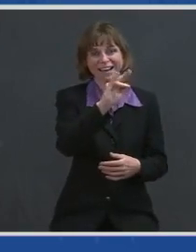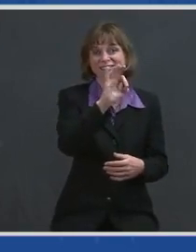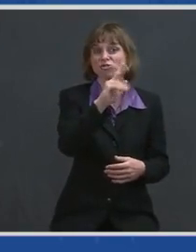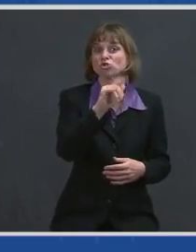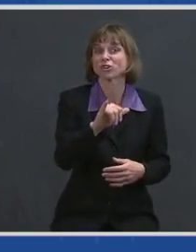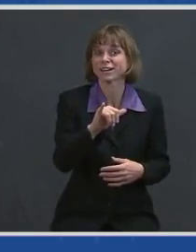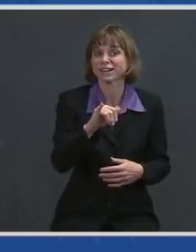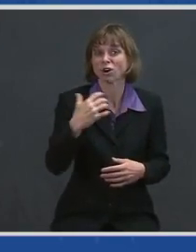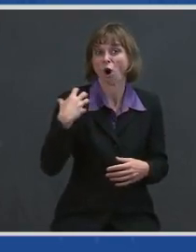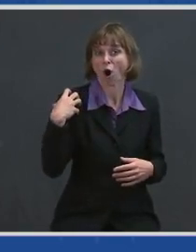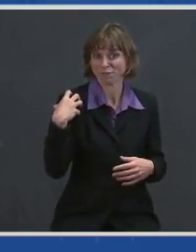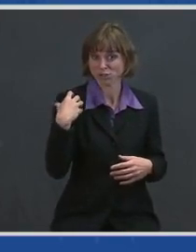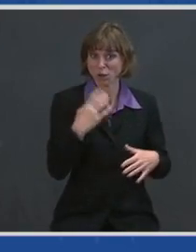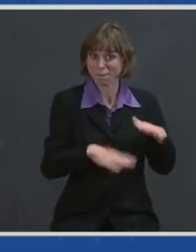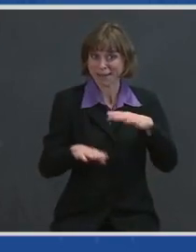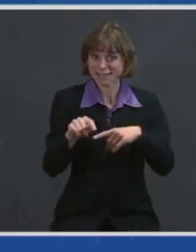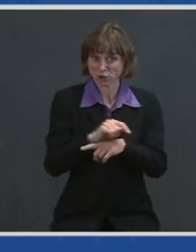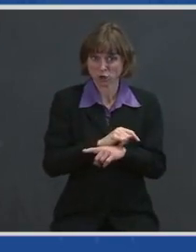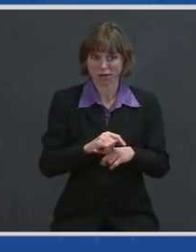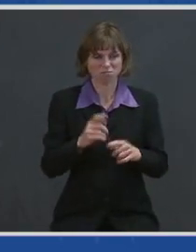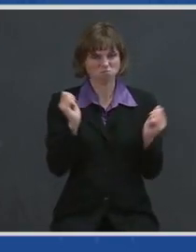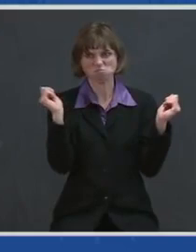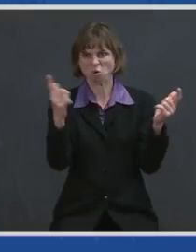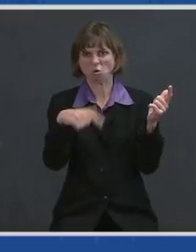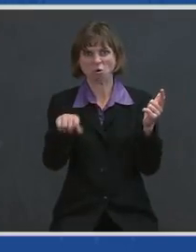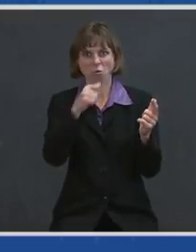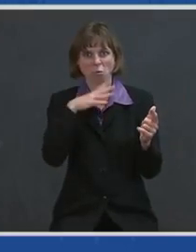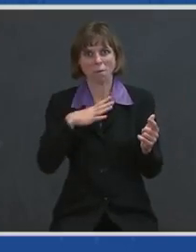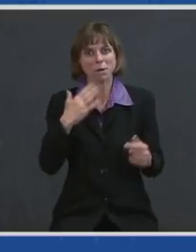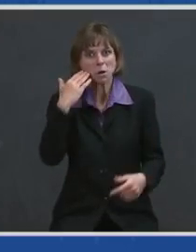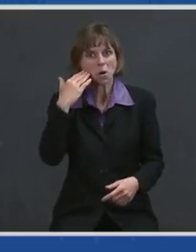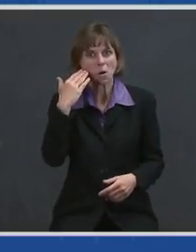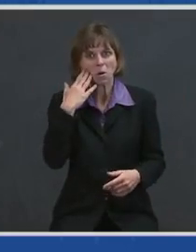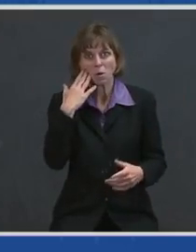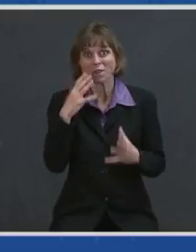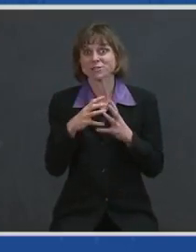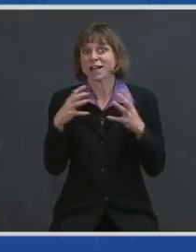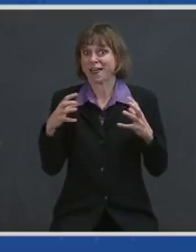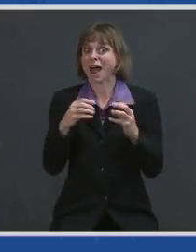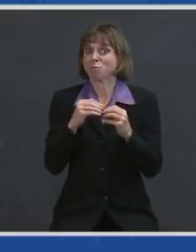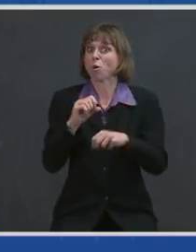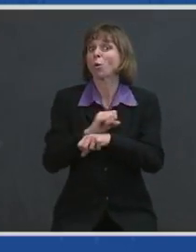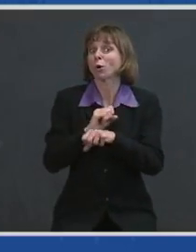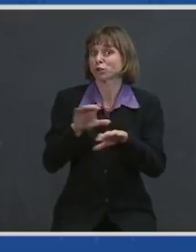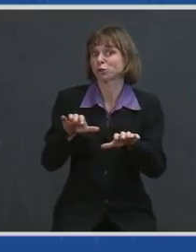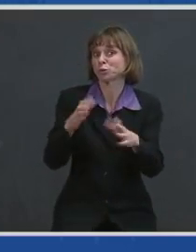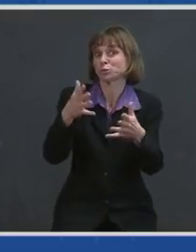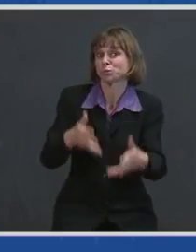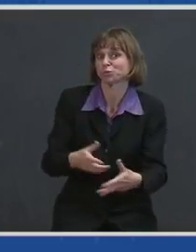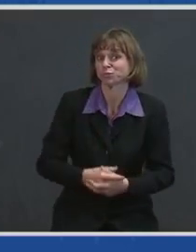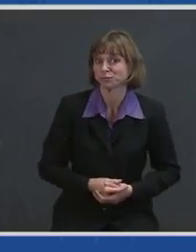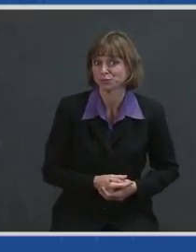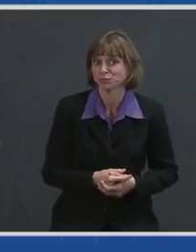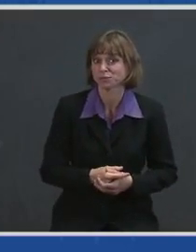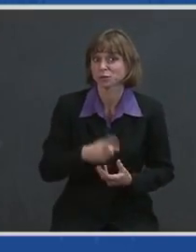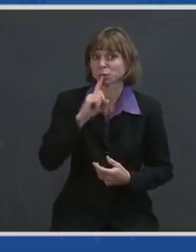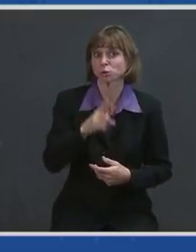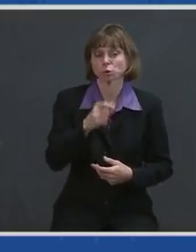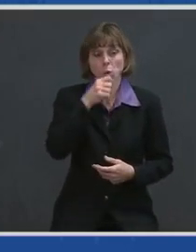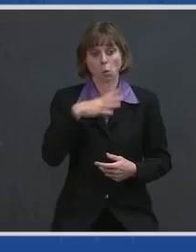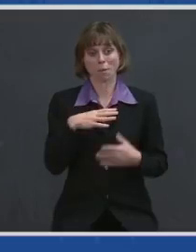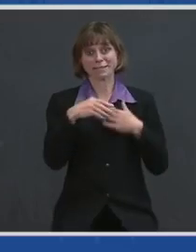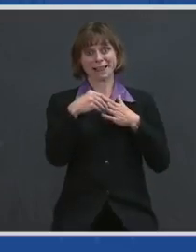training. But they all know that there's much, much more work to be done to ensure that women's leadership